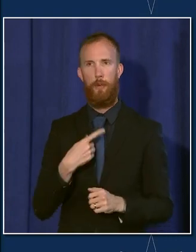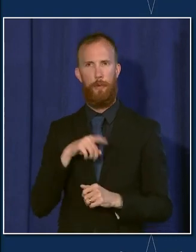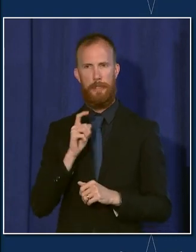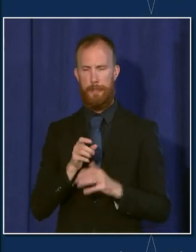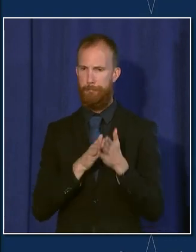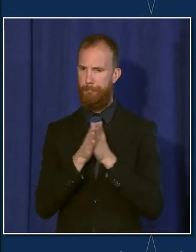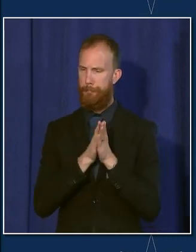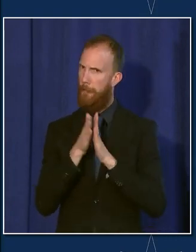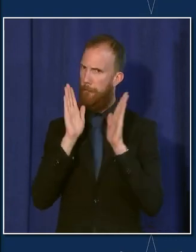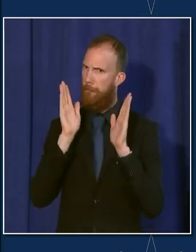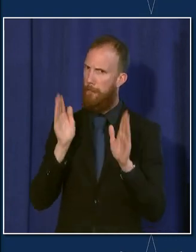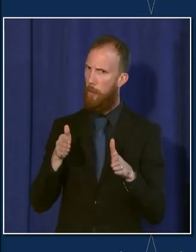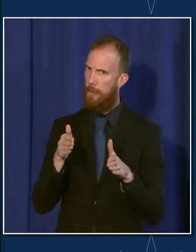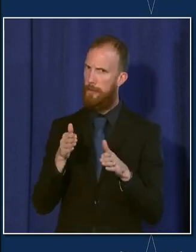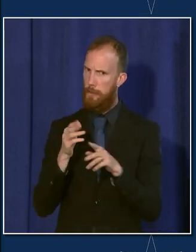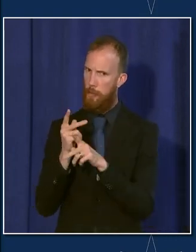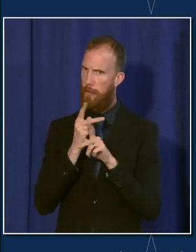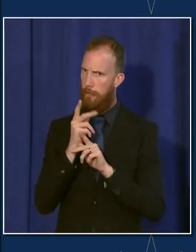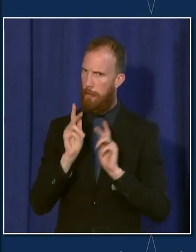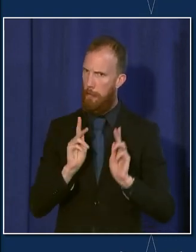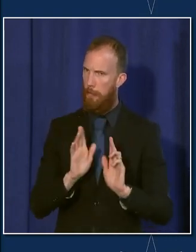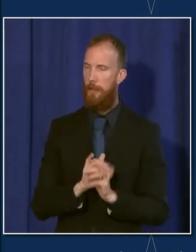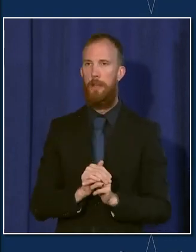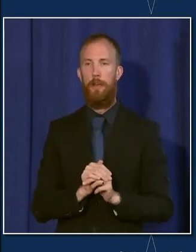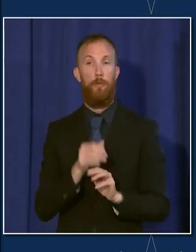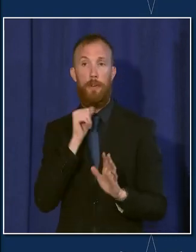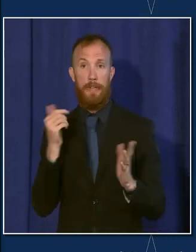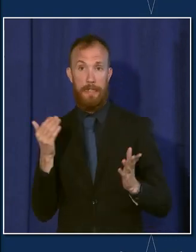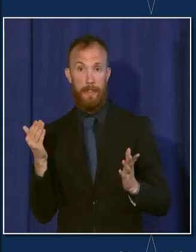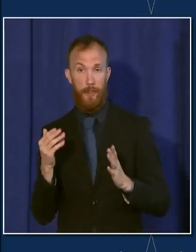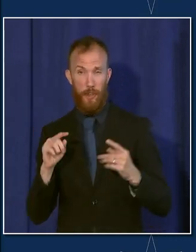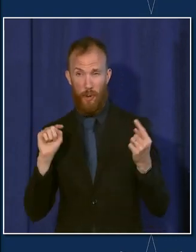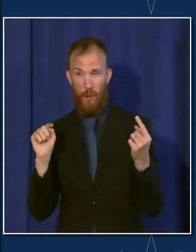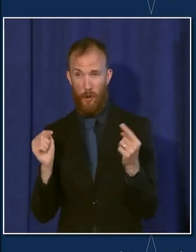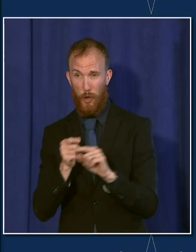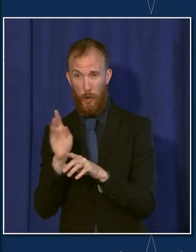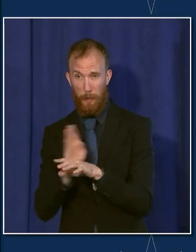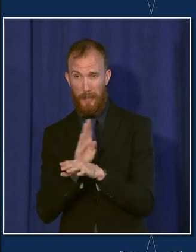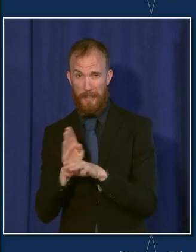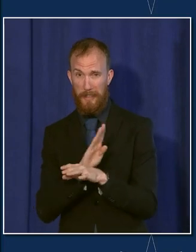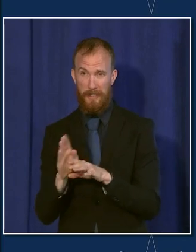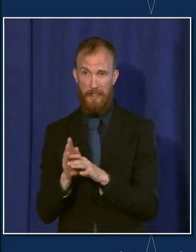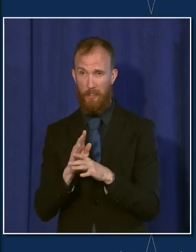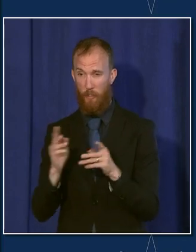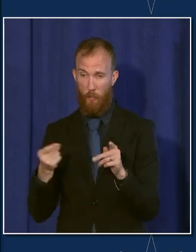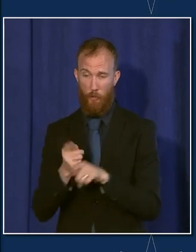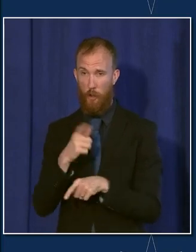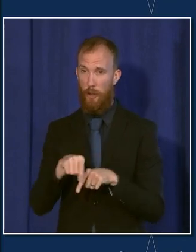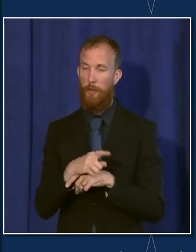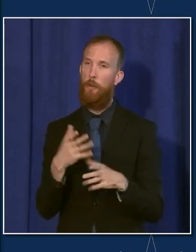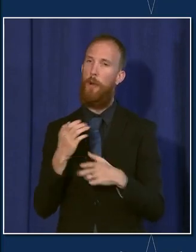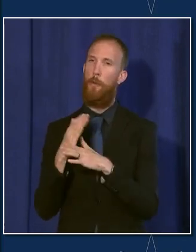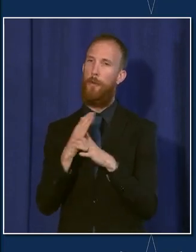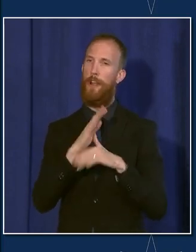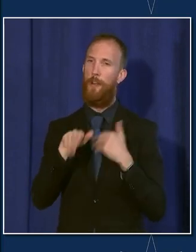We are here not, we are not here to hurt businesses. We are here to protect all Chicagoans. Thank you.